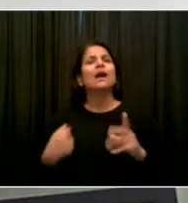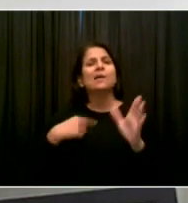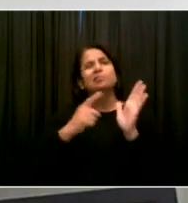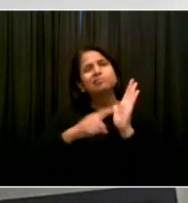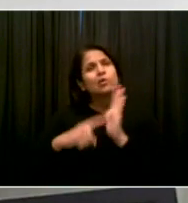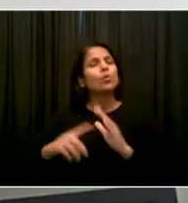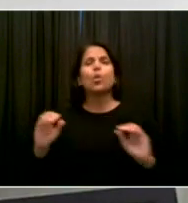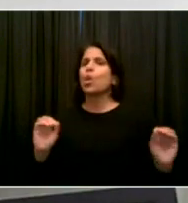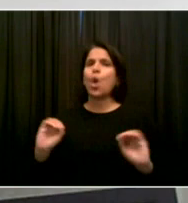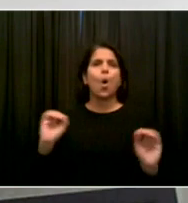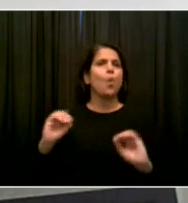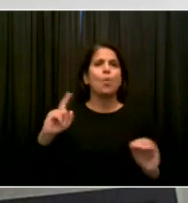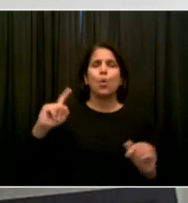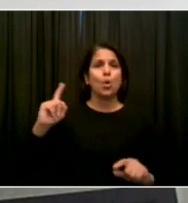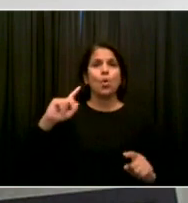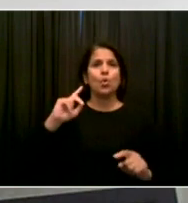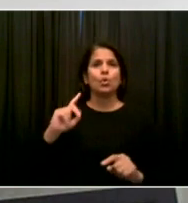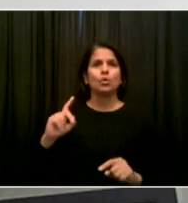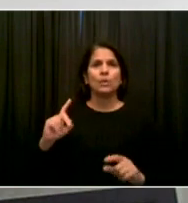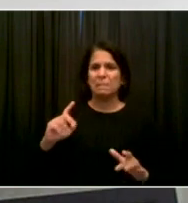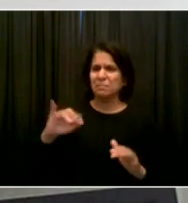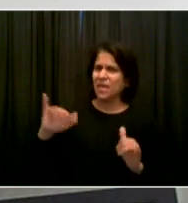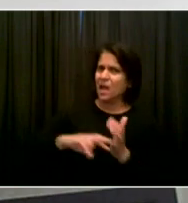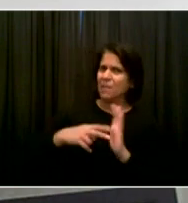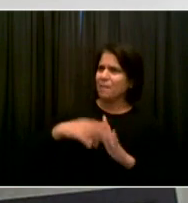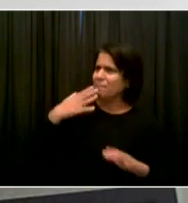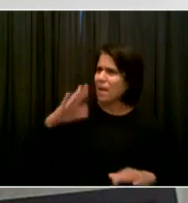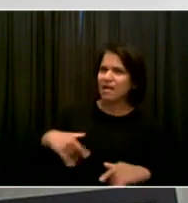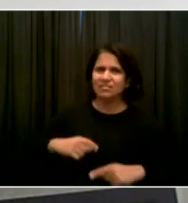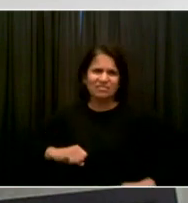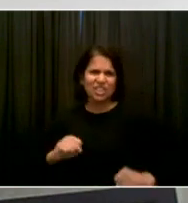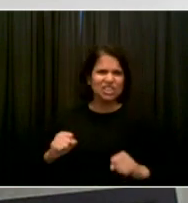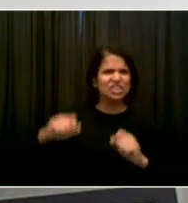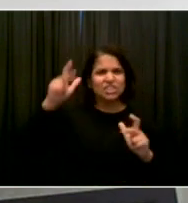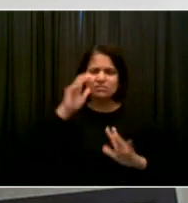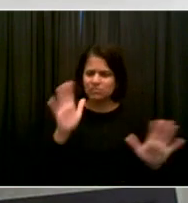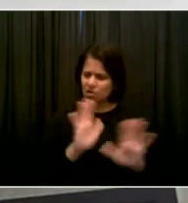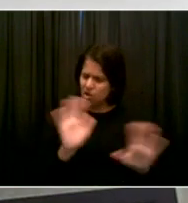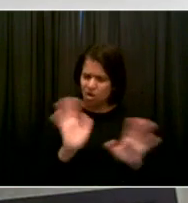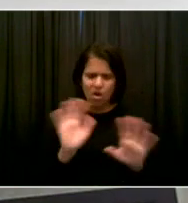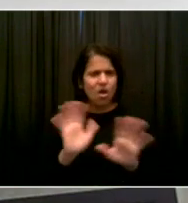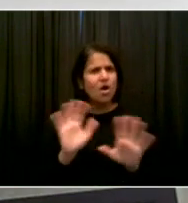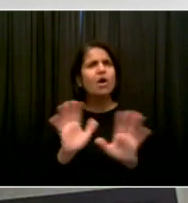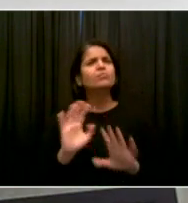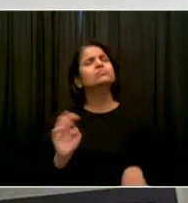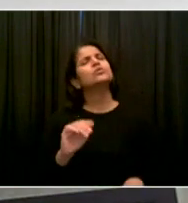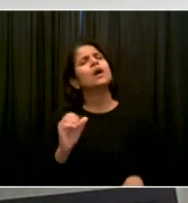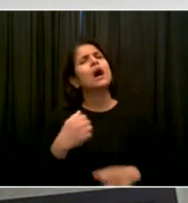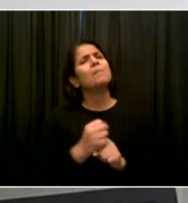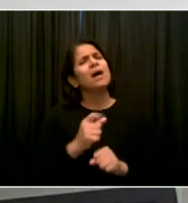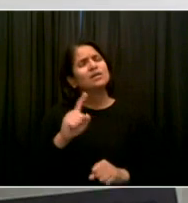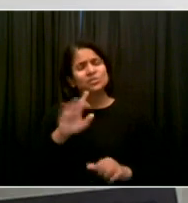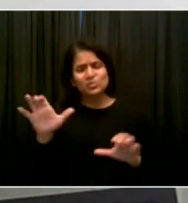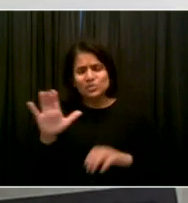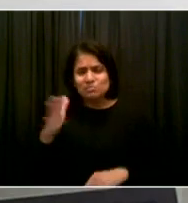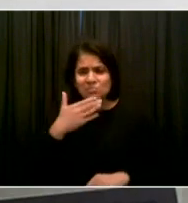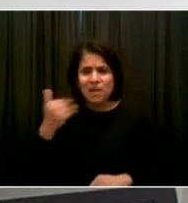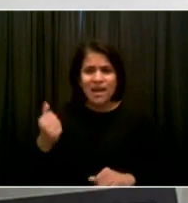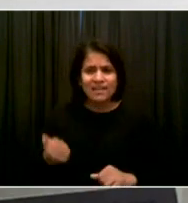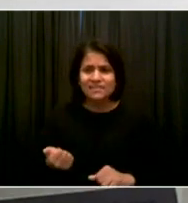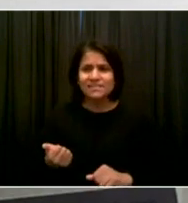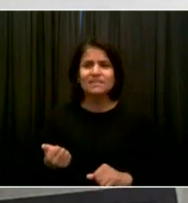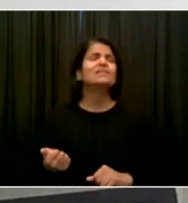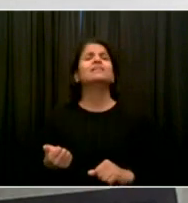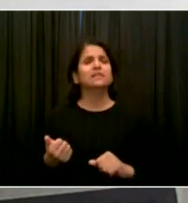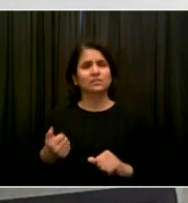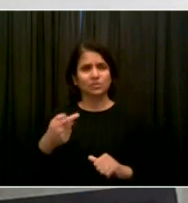with the number of people. So we've now created an extra pool of people who we can send to replace people